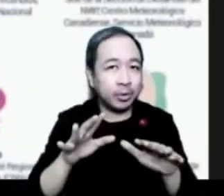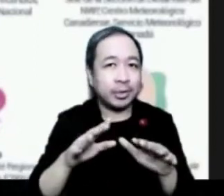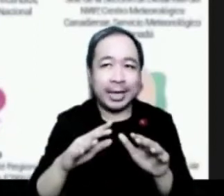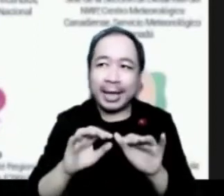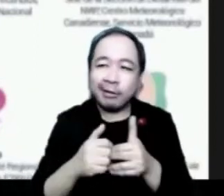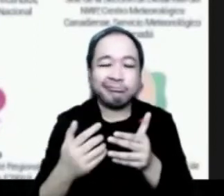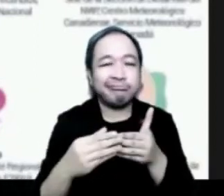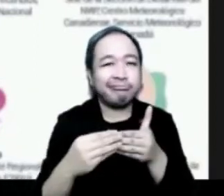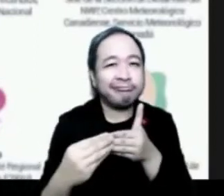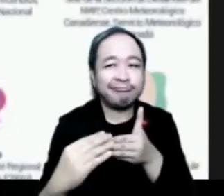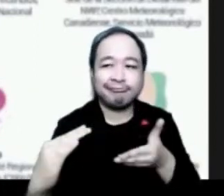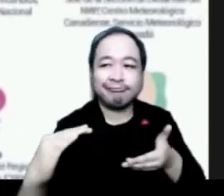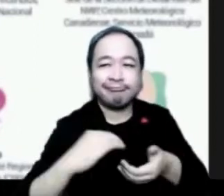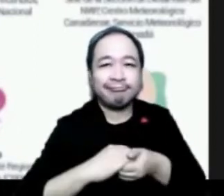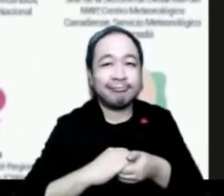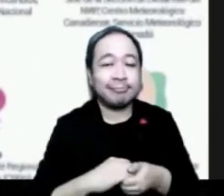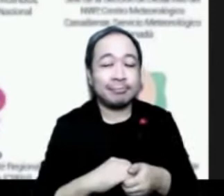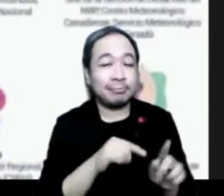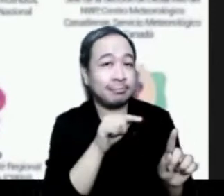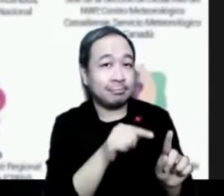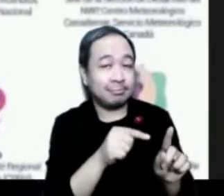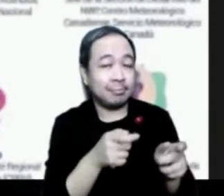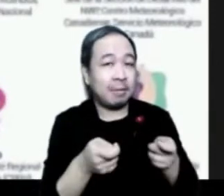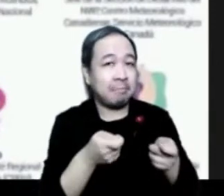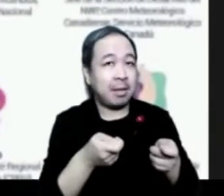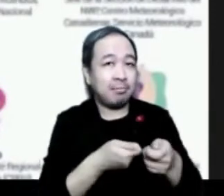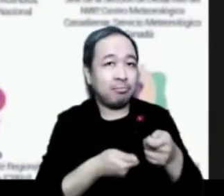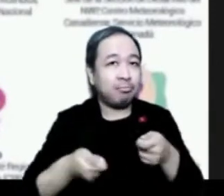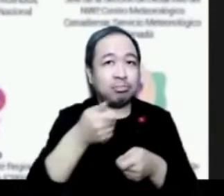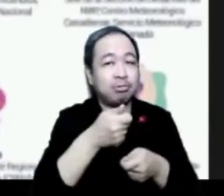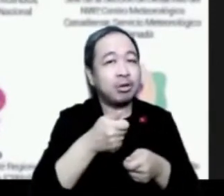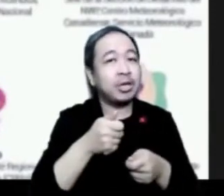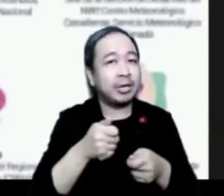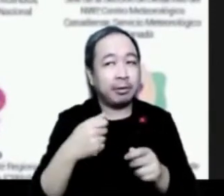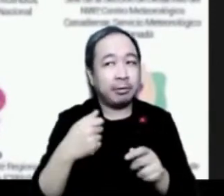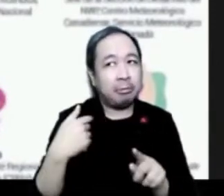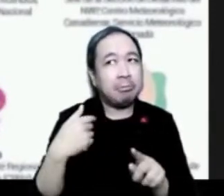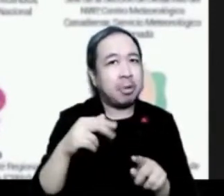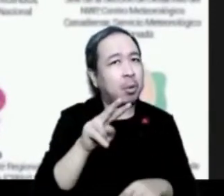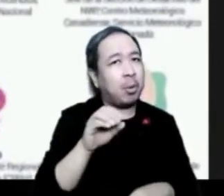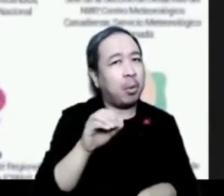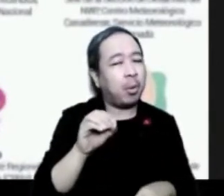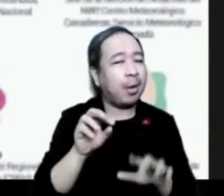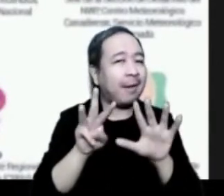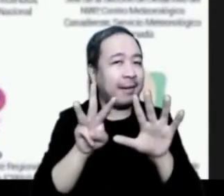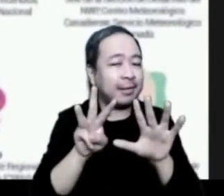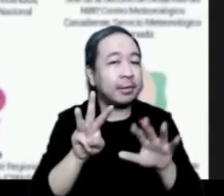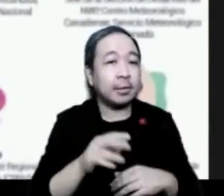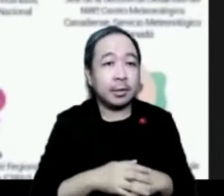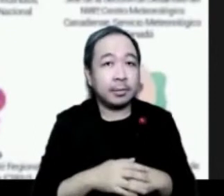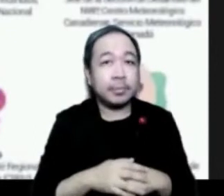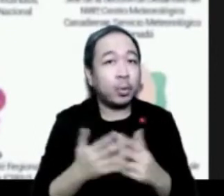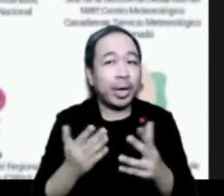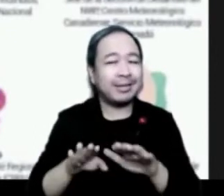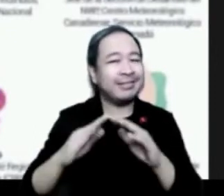Dennis has been the manager of the Canadian Lightning Detection Network since 2008. And he's based in British Columbia, one